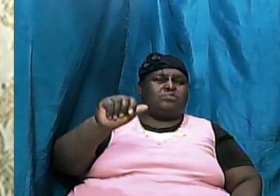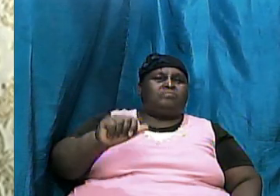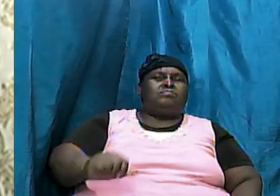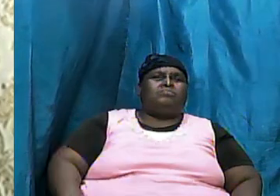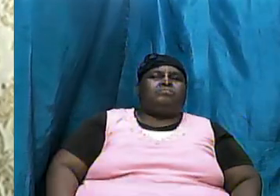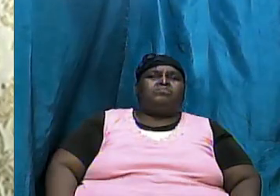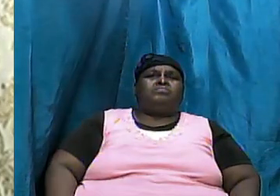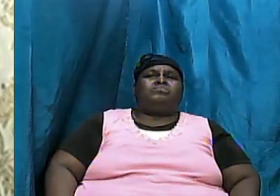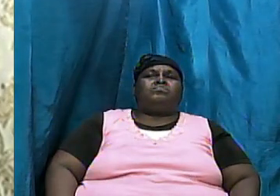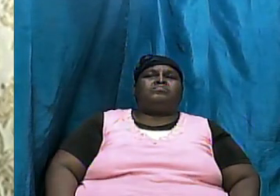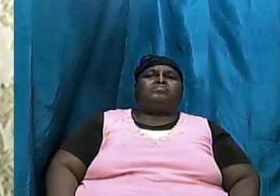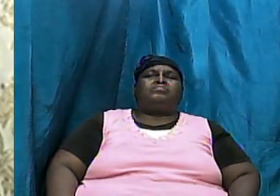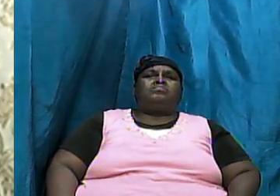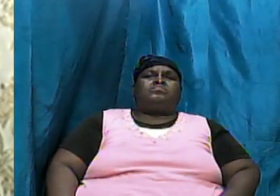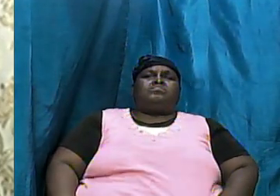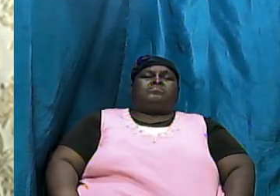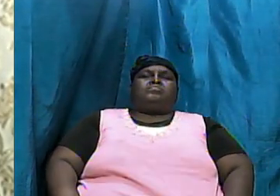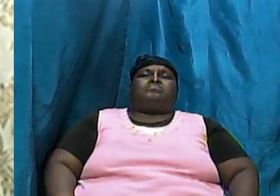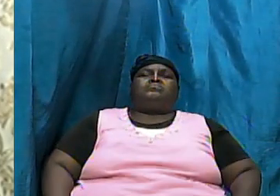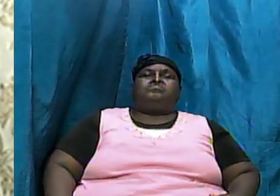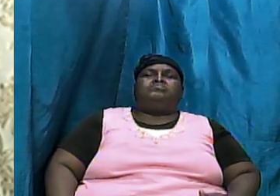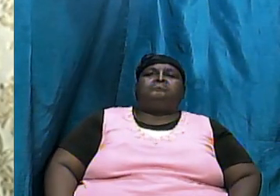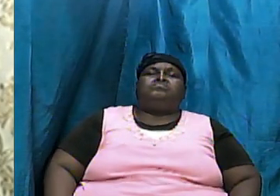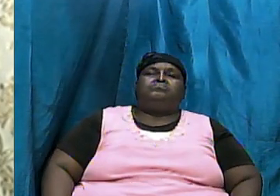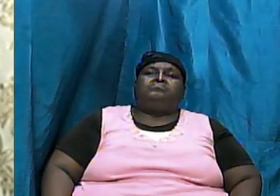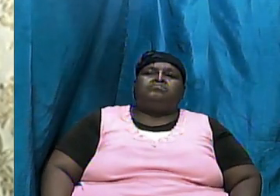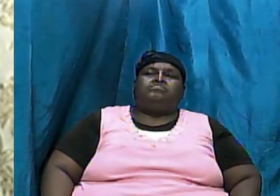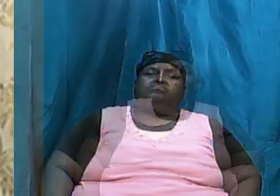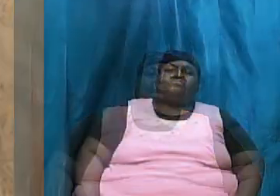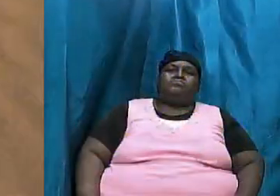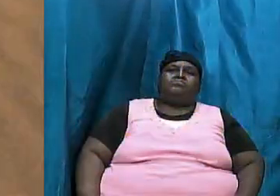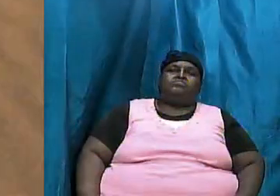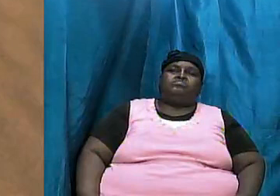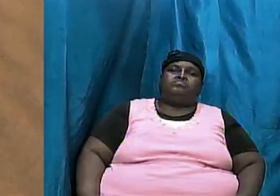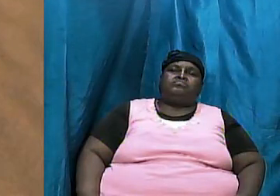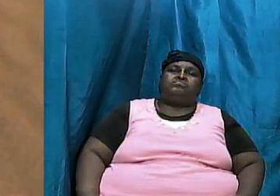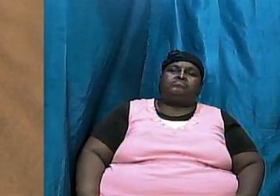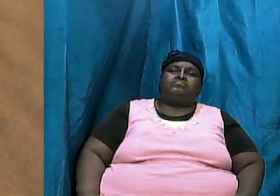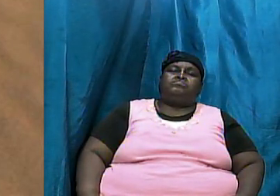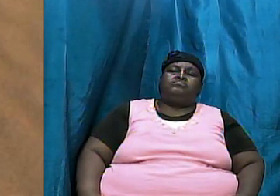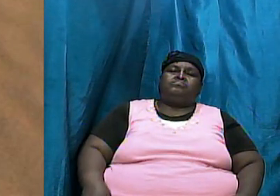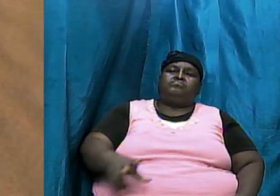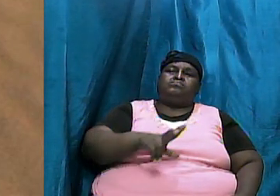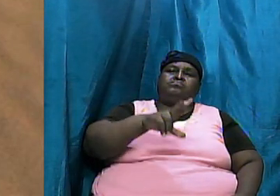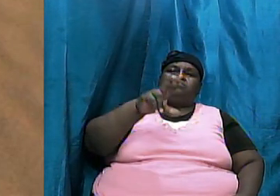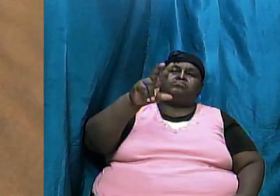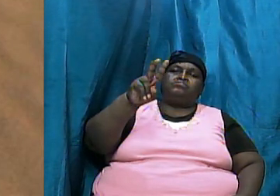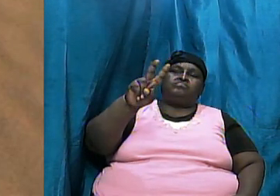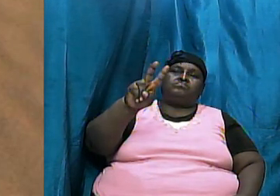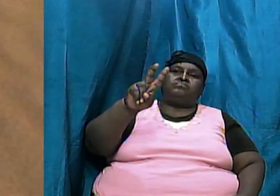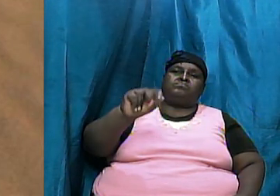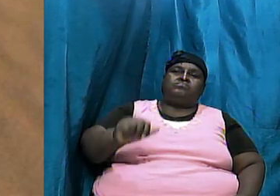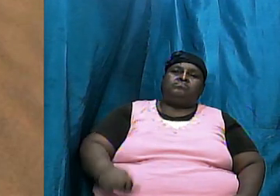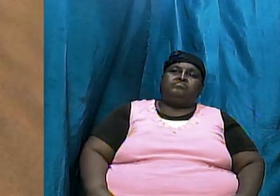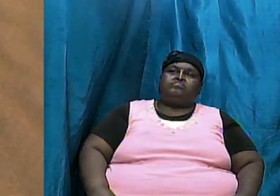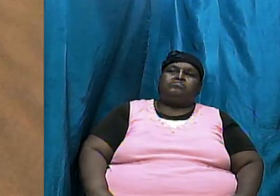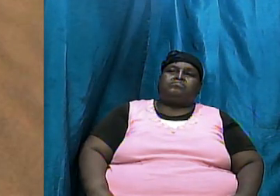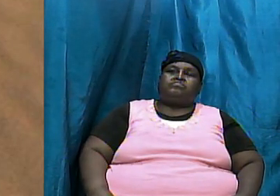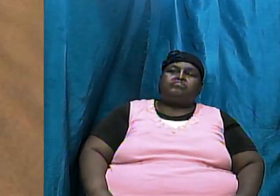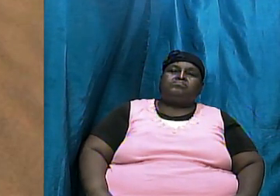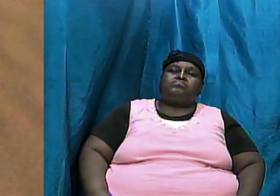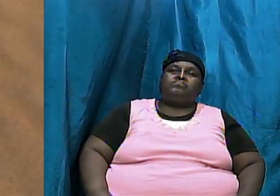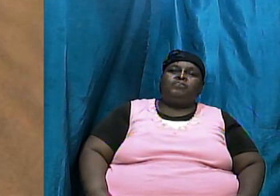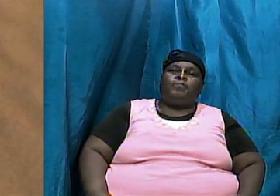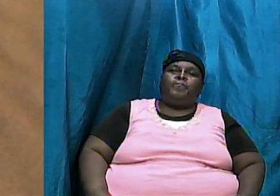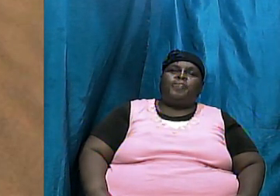and we start at verse 26 so we go to 26 down to about verse 32 right and it is important